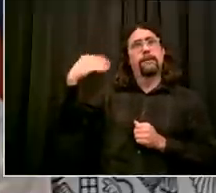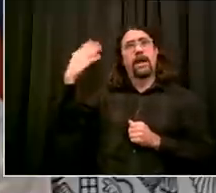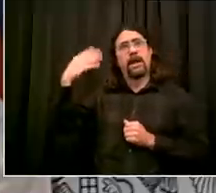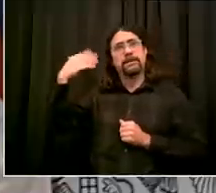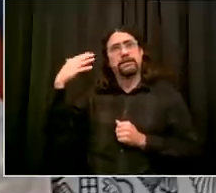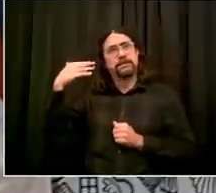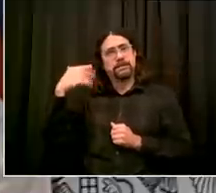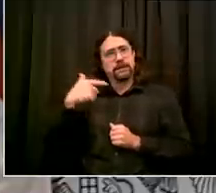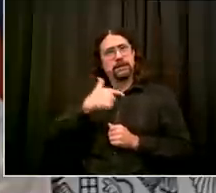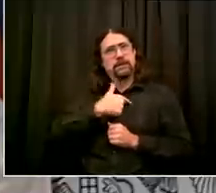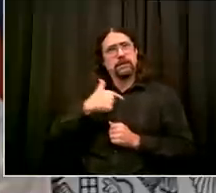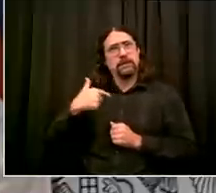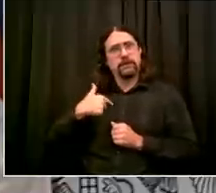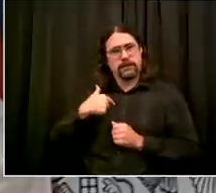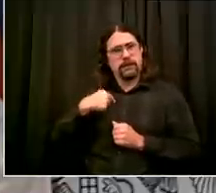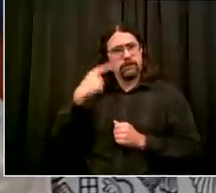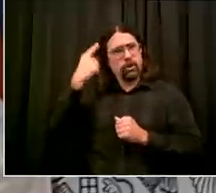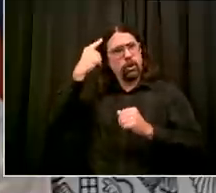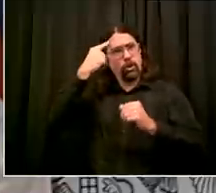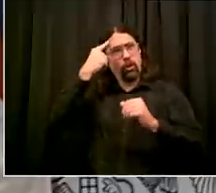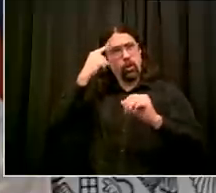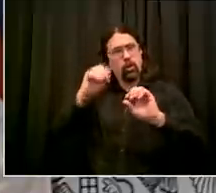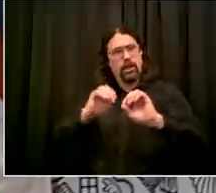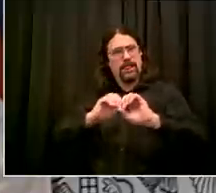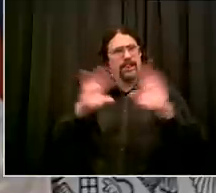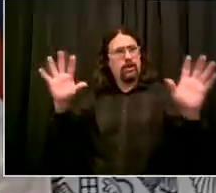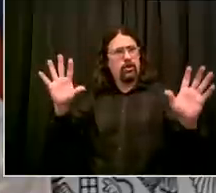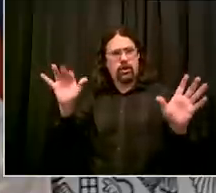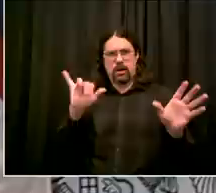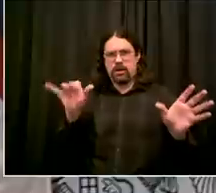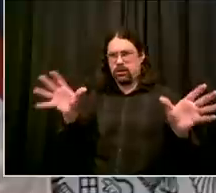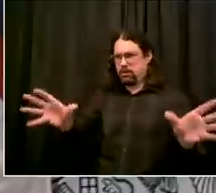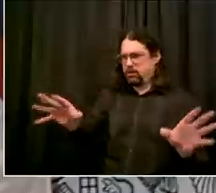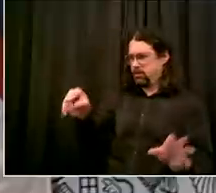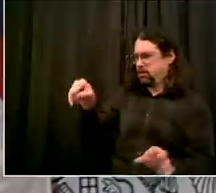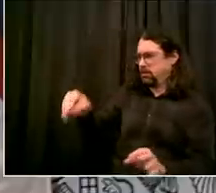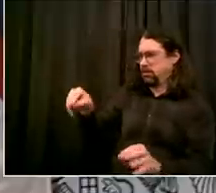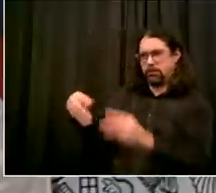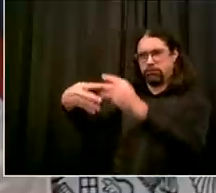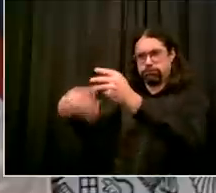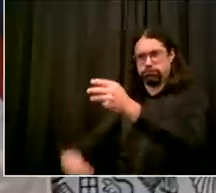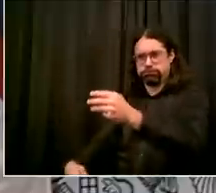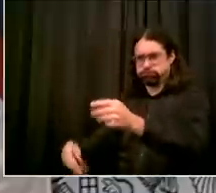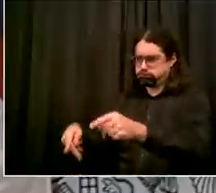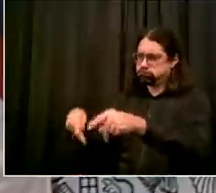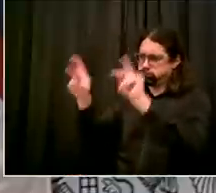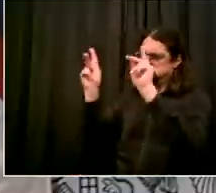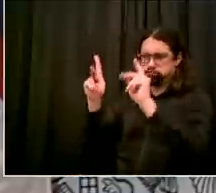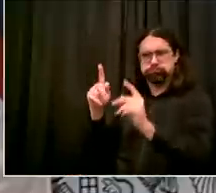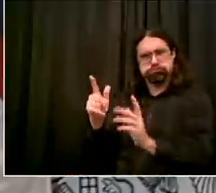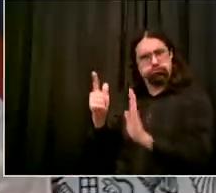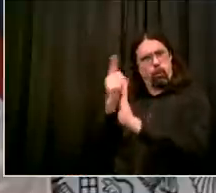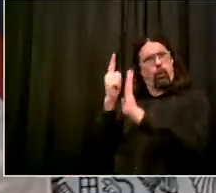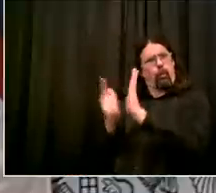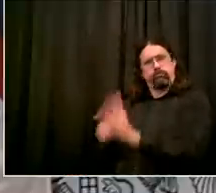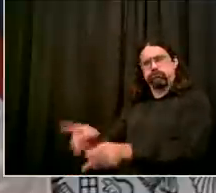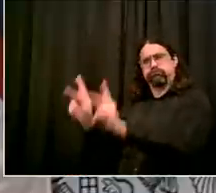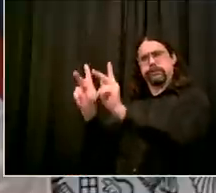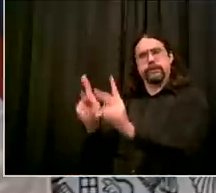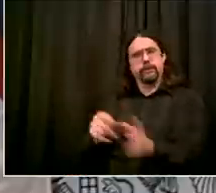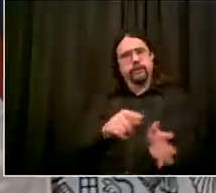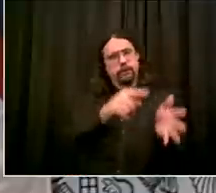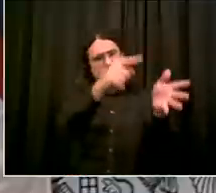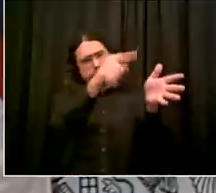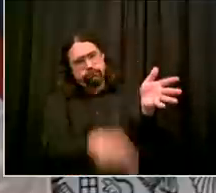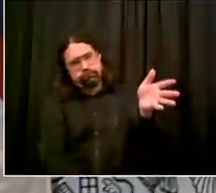society and this is how things start to degrade and democracy is endangered so